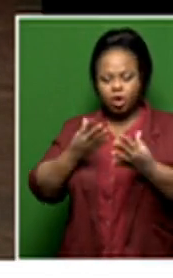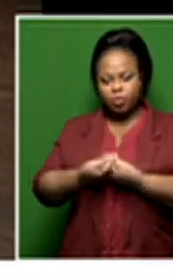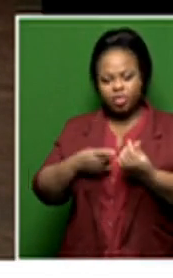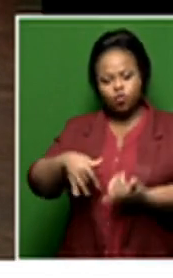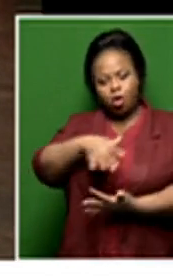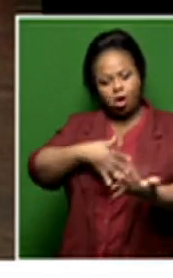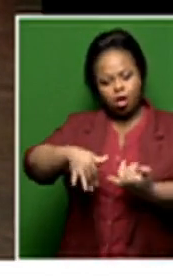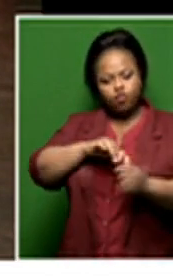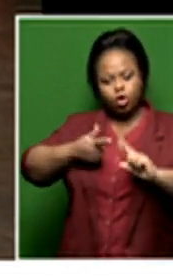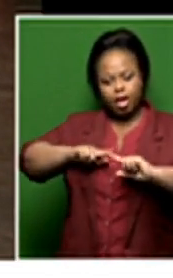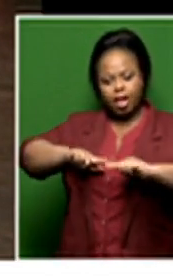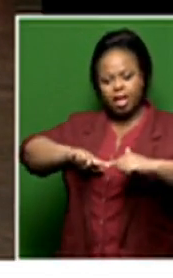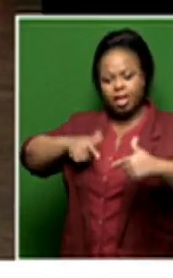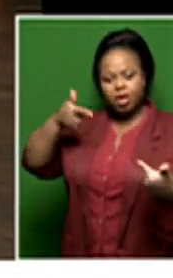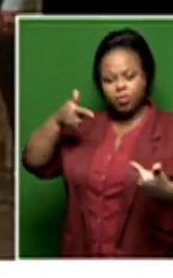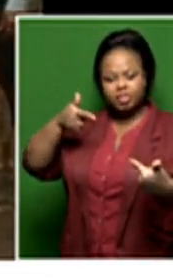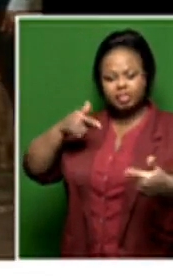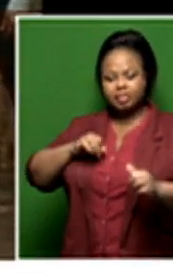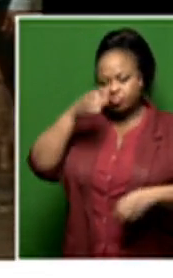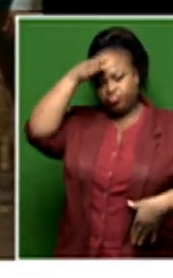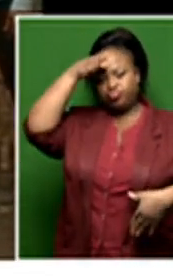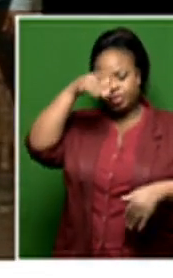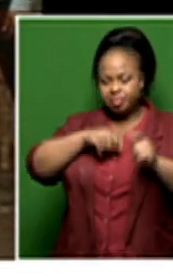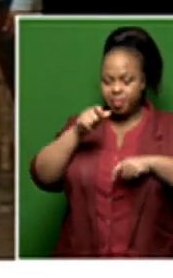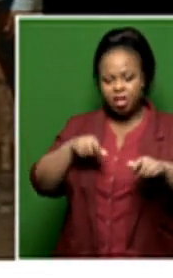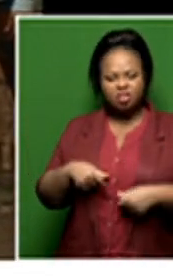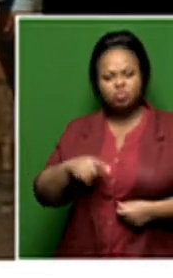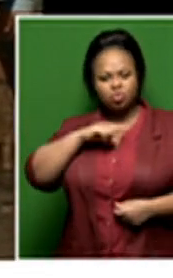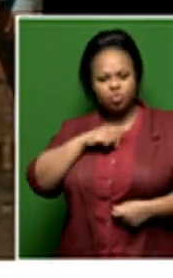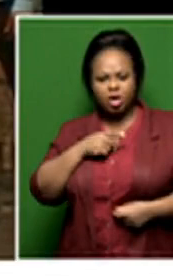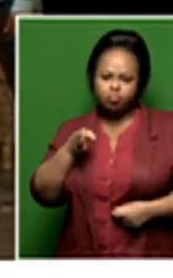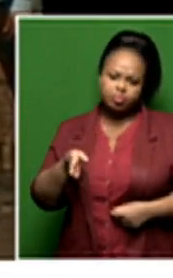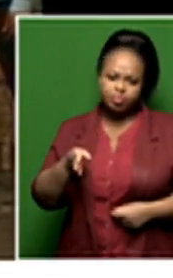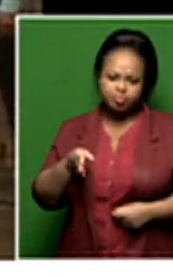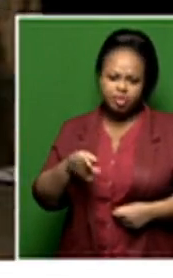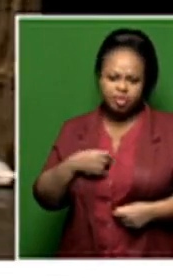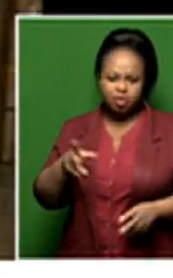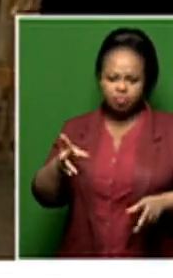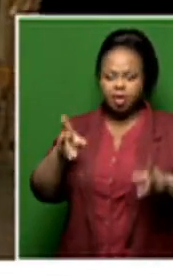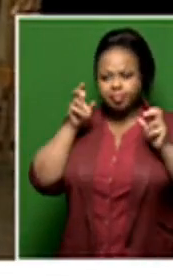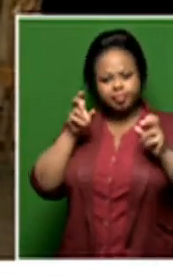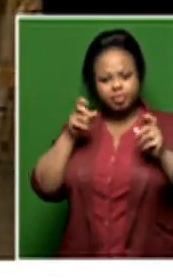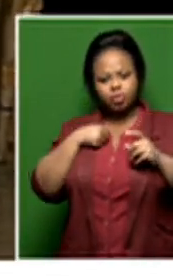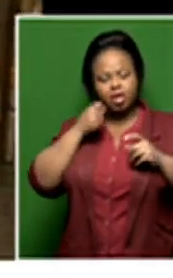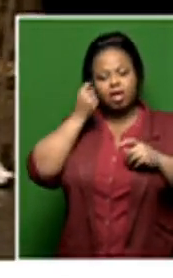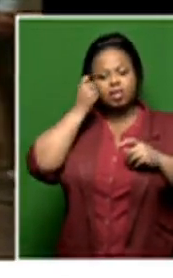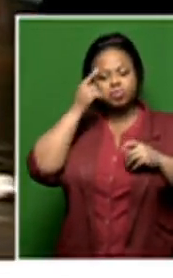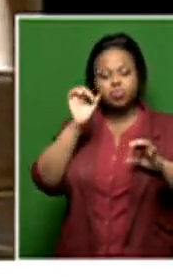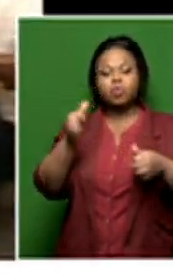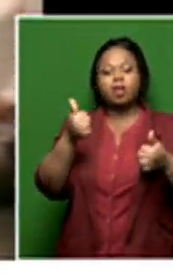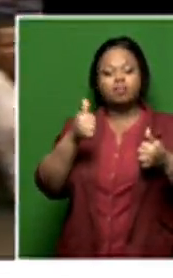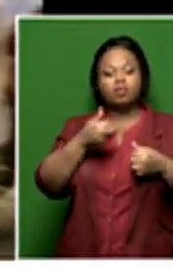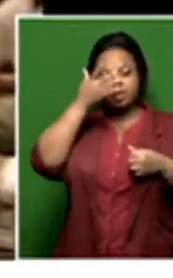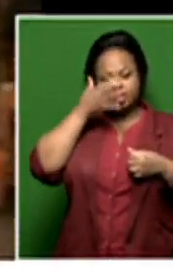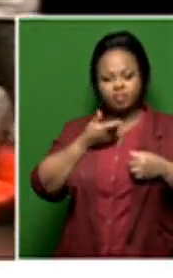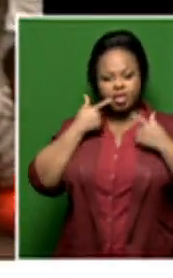linguists. So he, you know, he actually absorbed and understood several